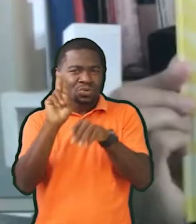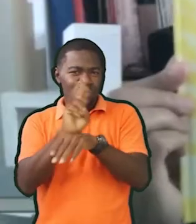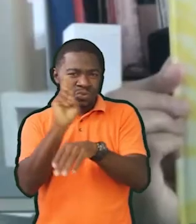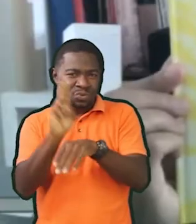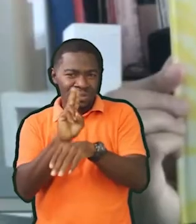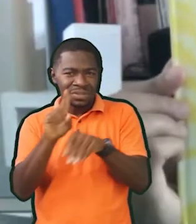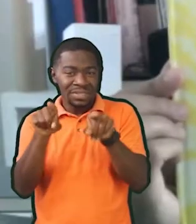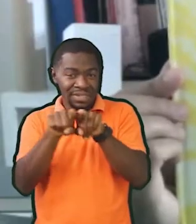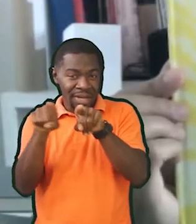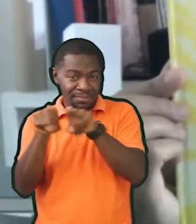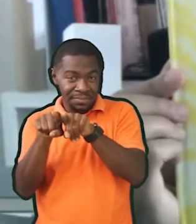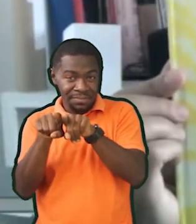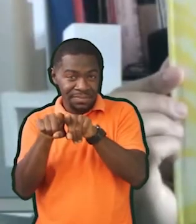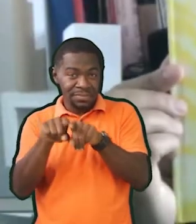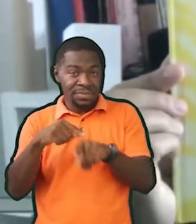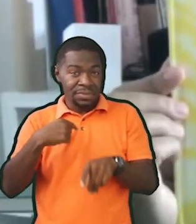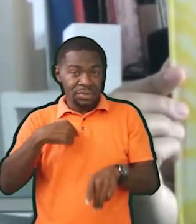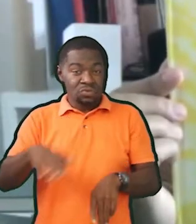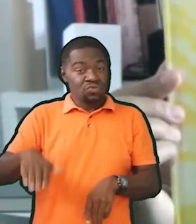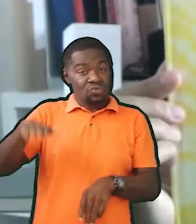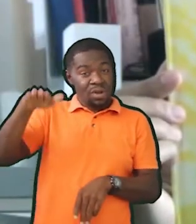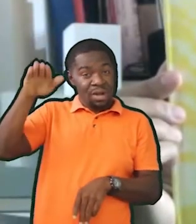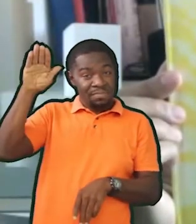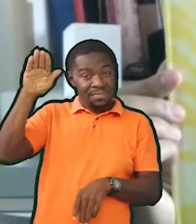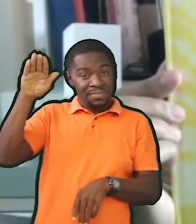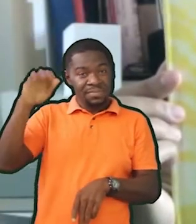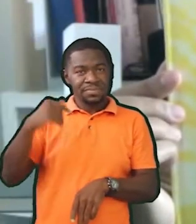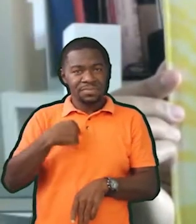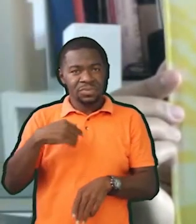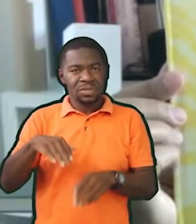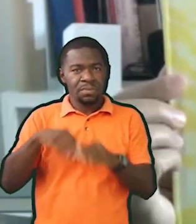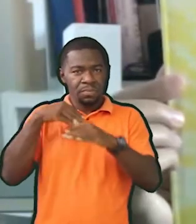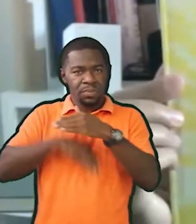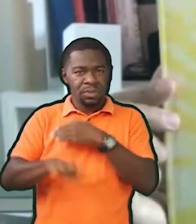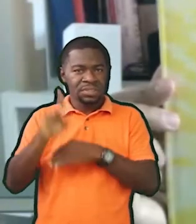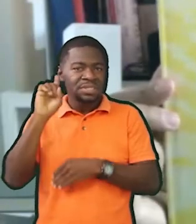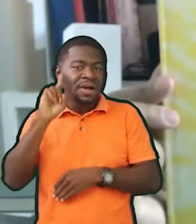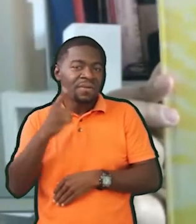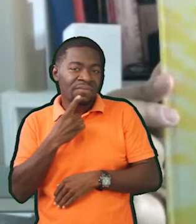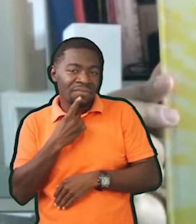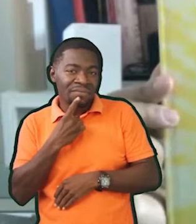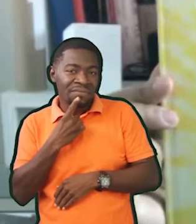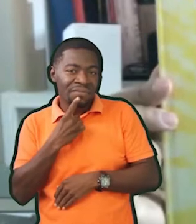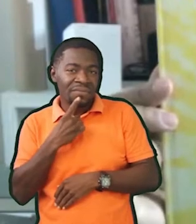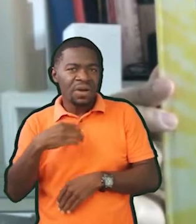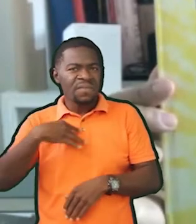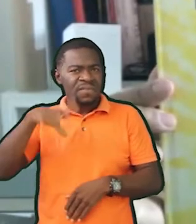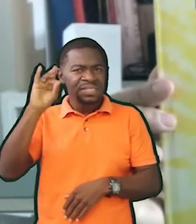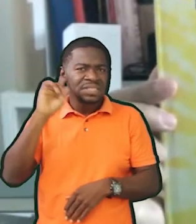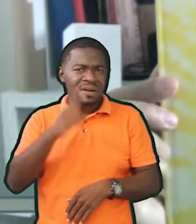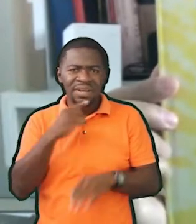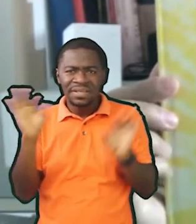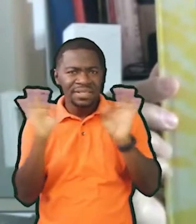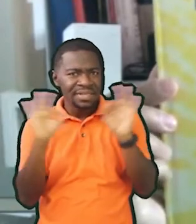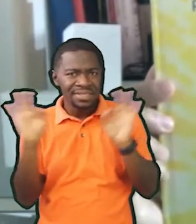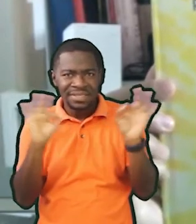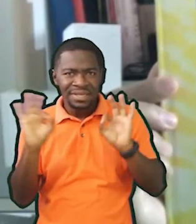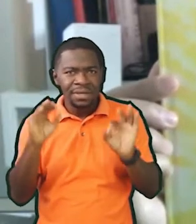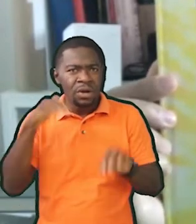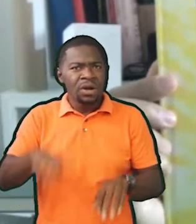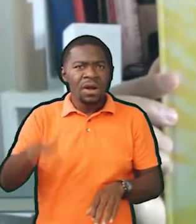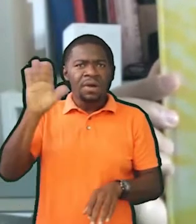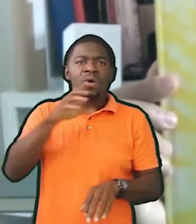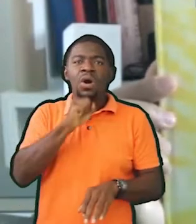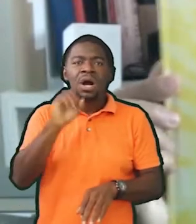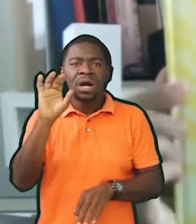going up. I was born deaf and I wasn't diagnosed as deaf until I was